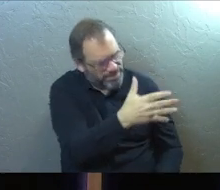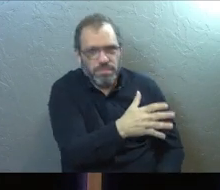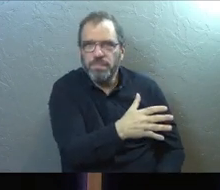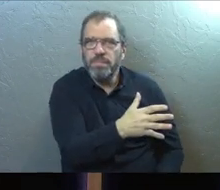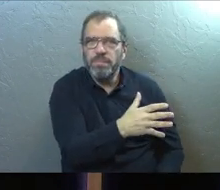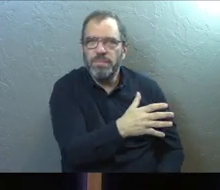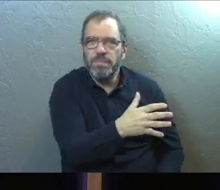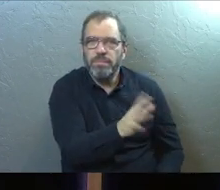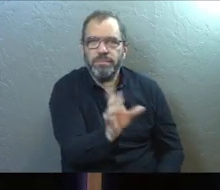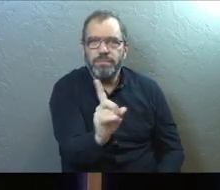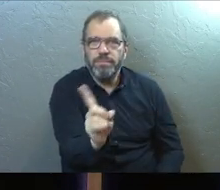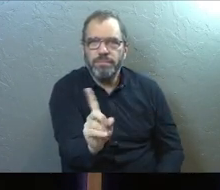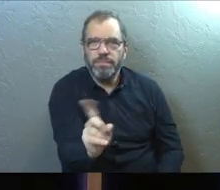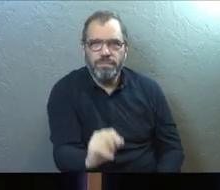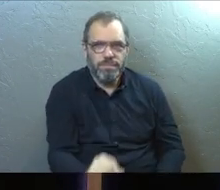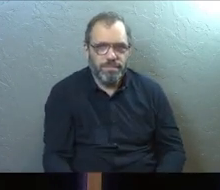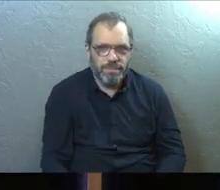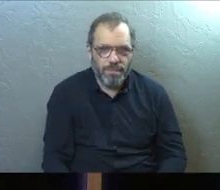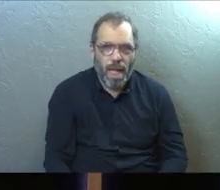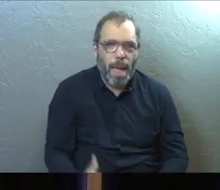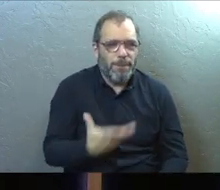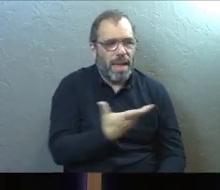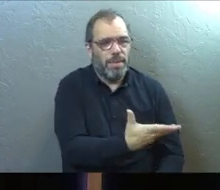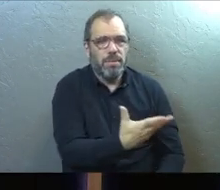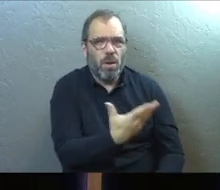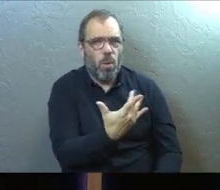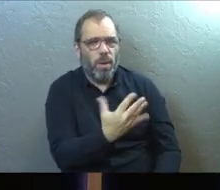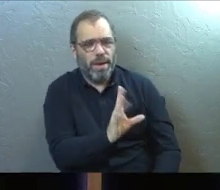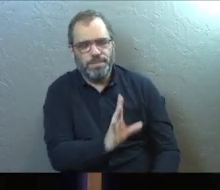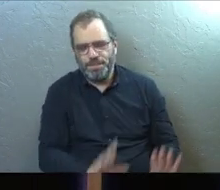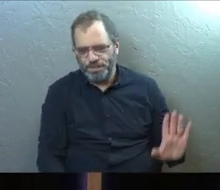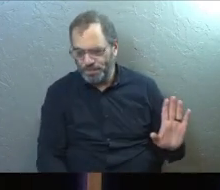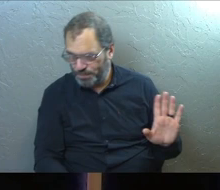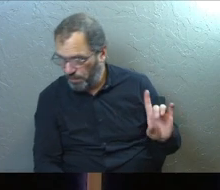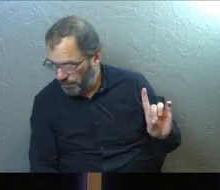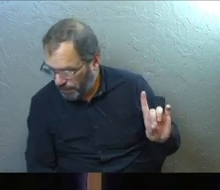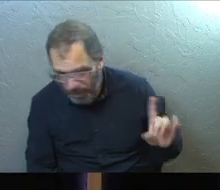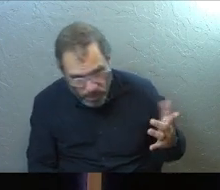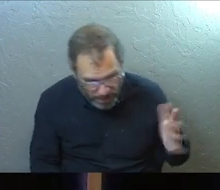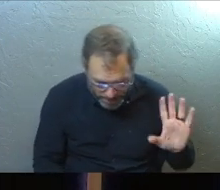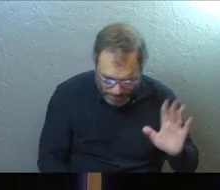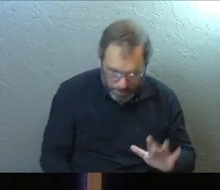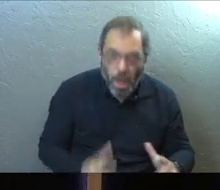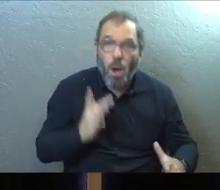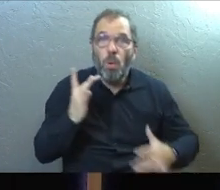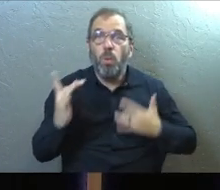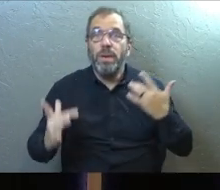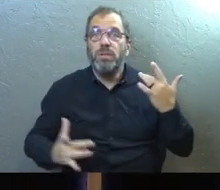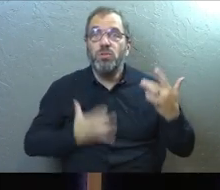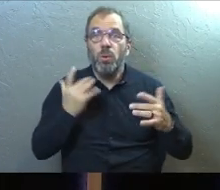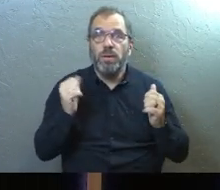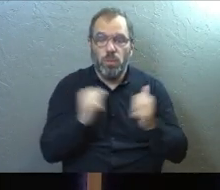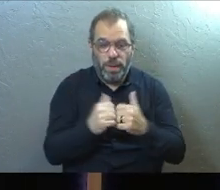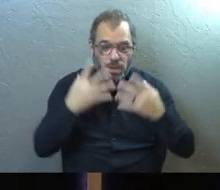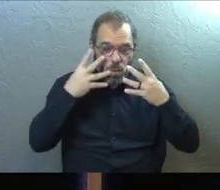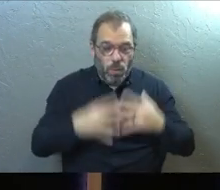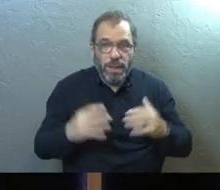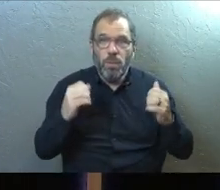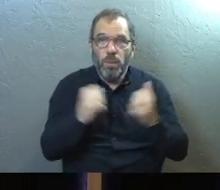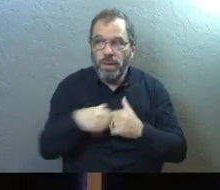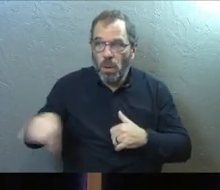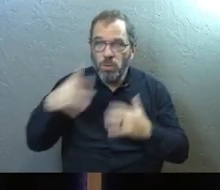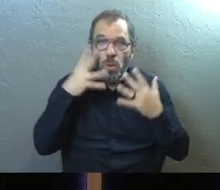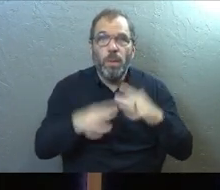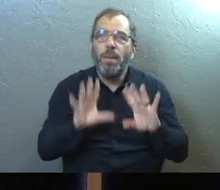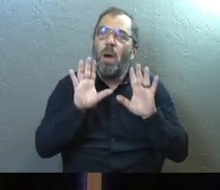Maybe don't. Maybe give them a day. Right? Rejoice with those who rejoice and weep with those who